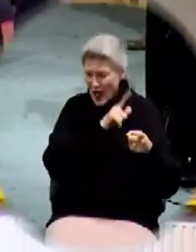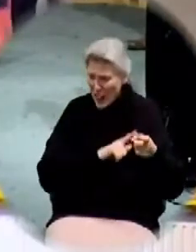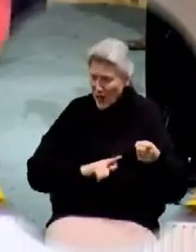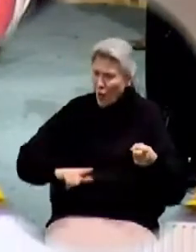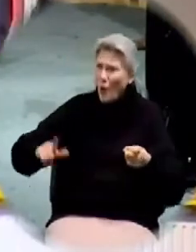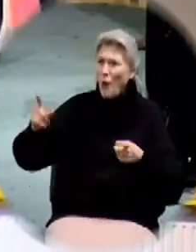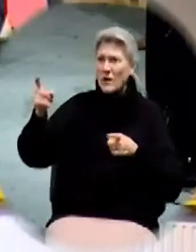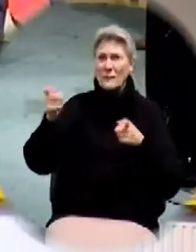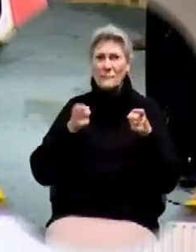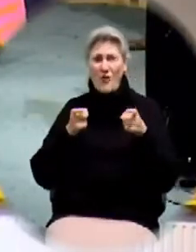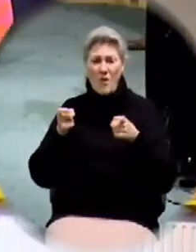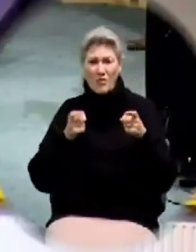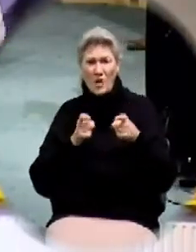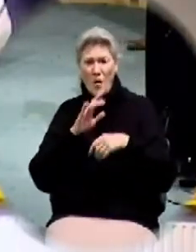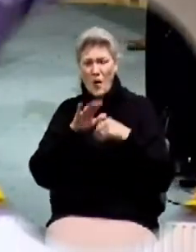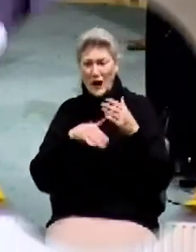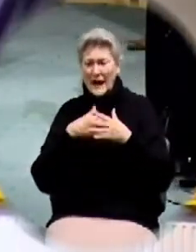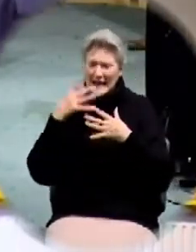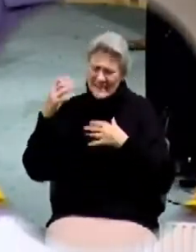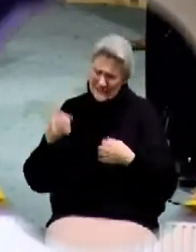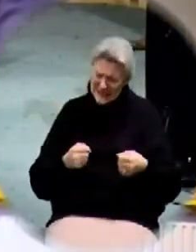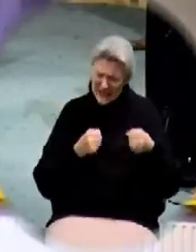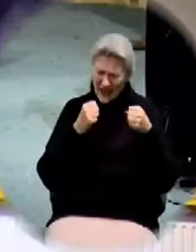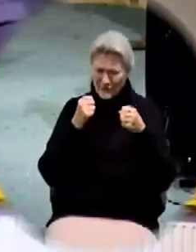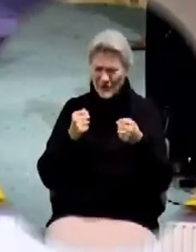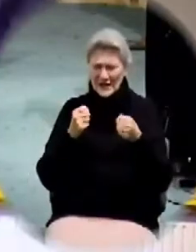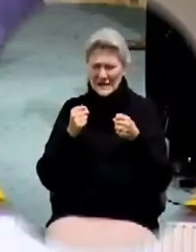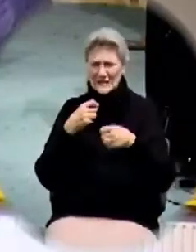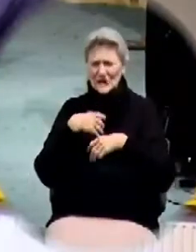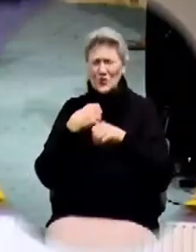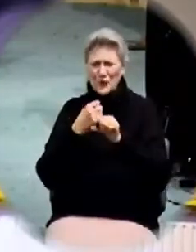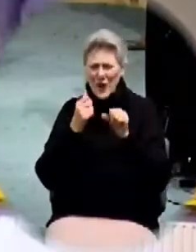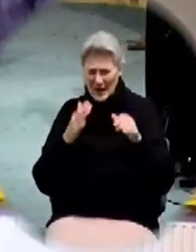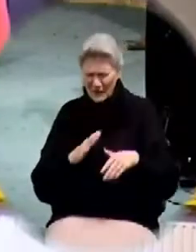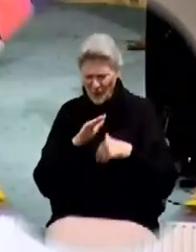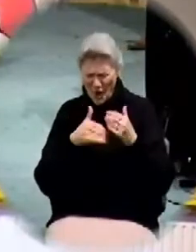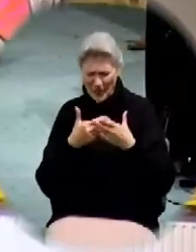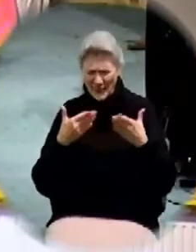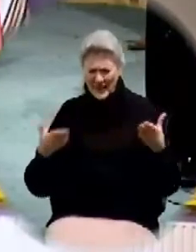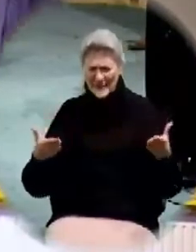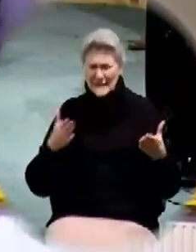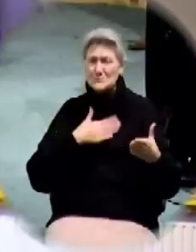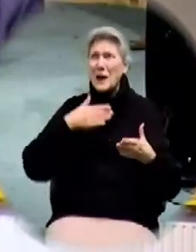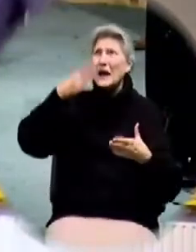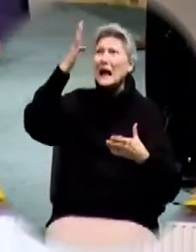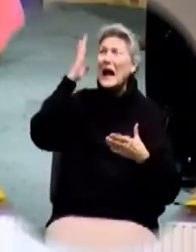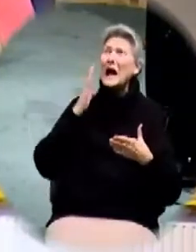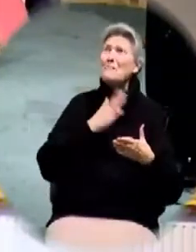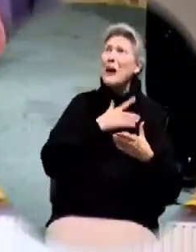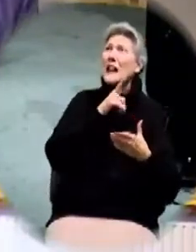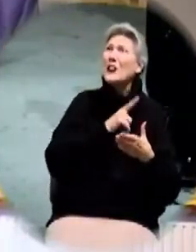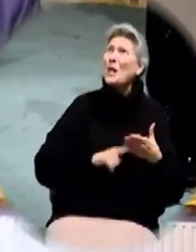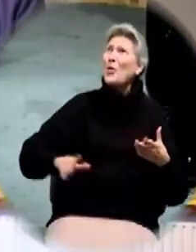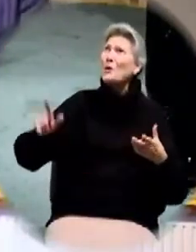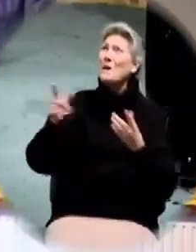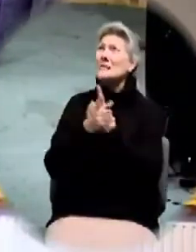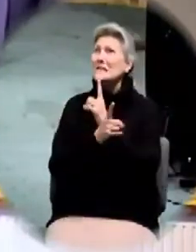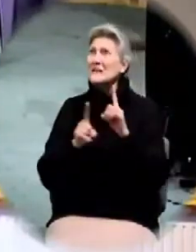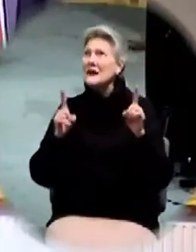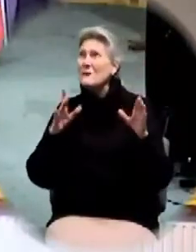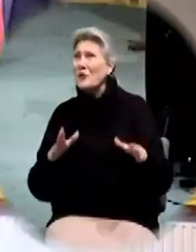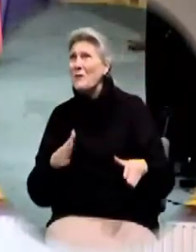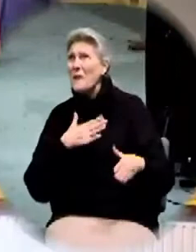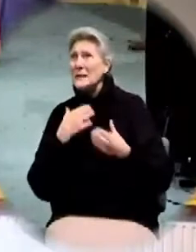the creator of all things he is my God my Lord my deliverer my savior my friend